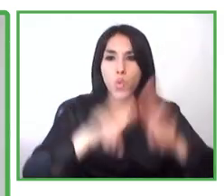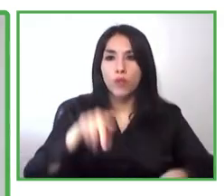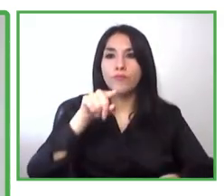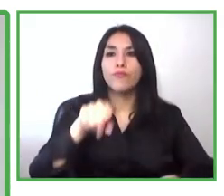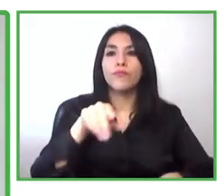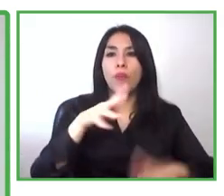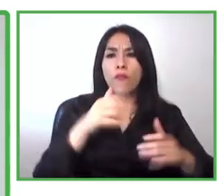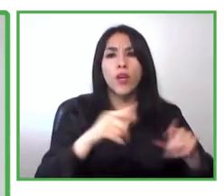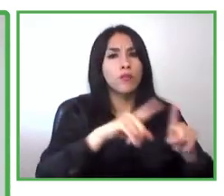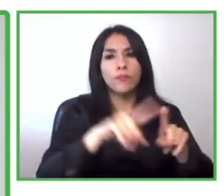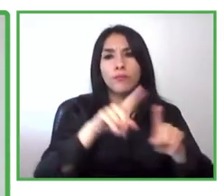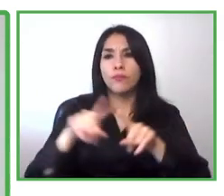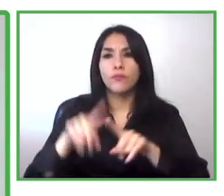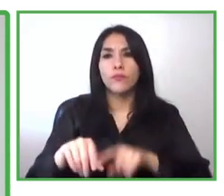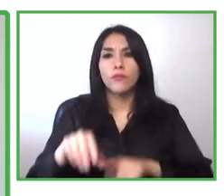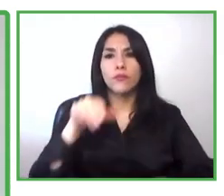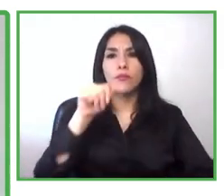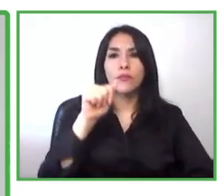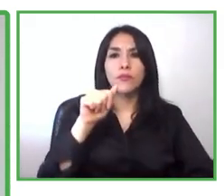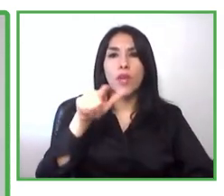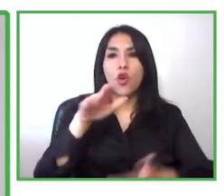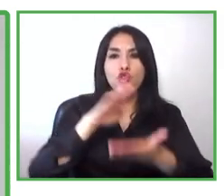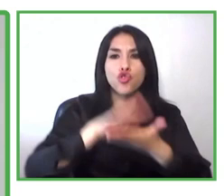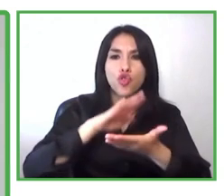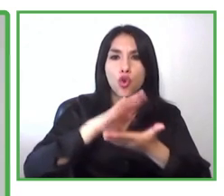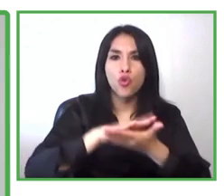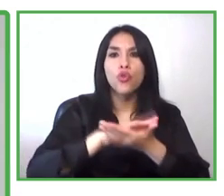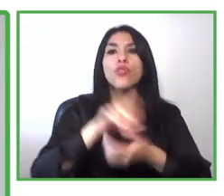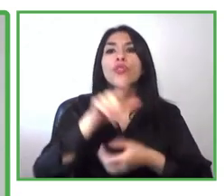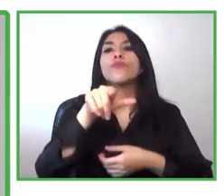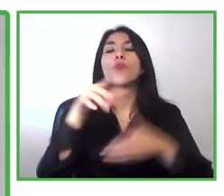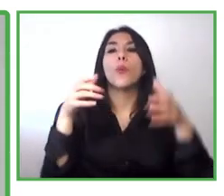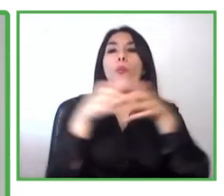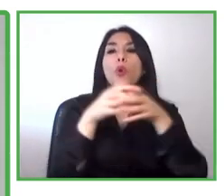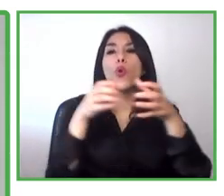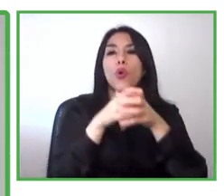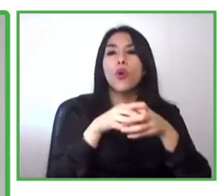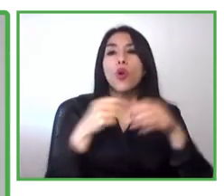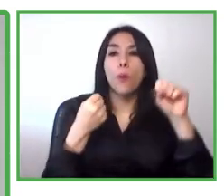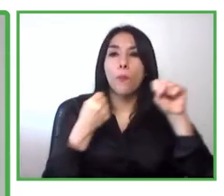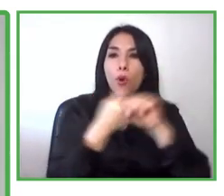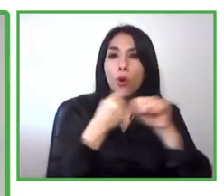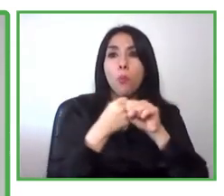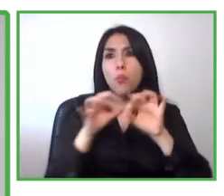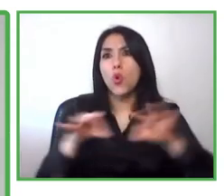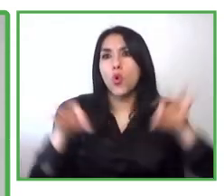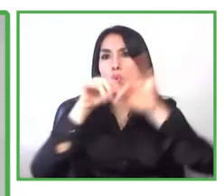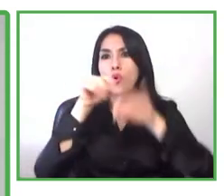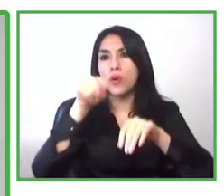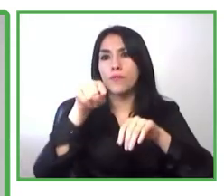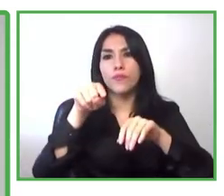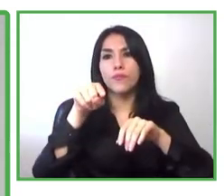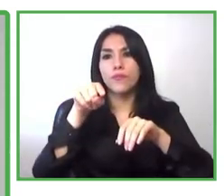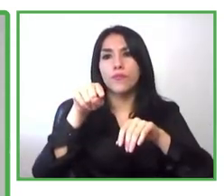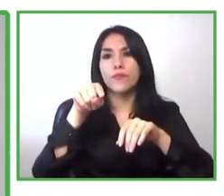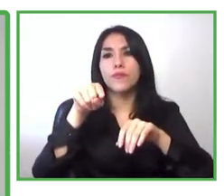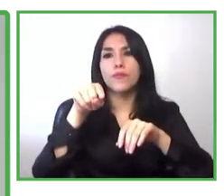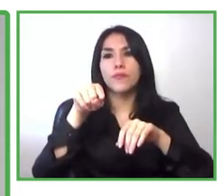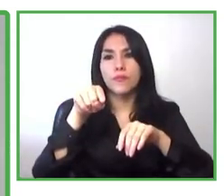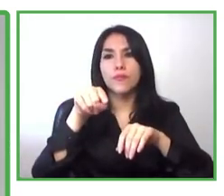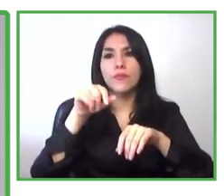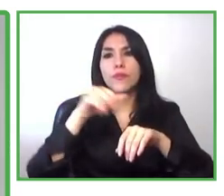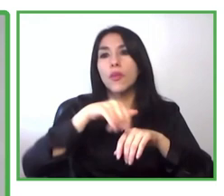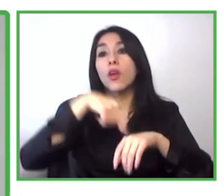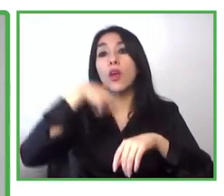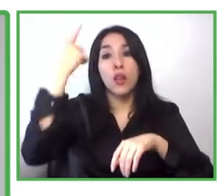and thus kinds of alliances are very important to support initiatives that may have results in social terms that are